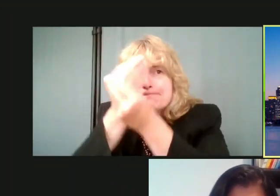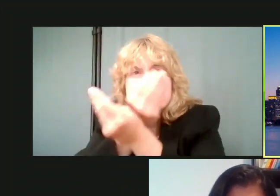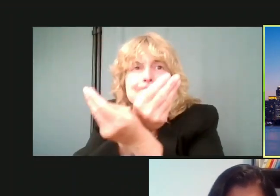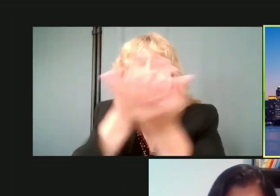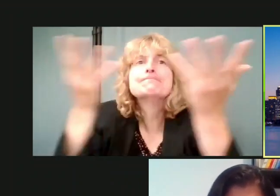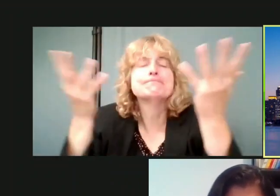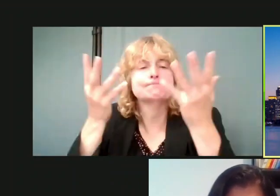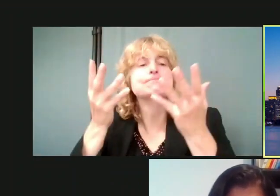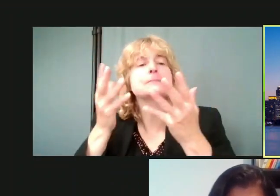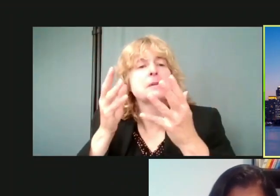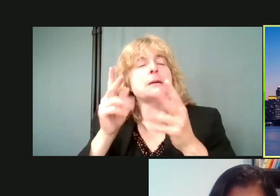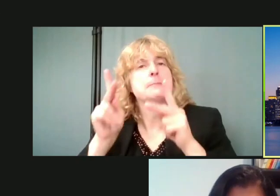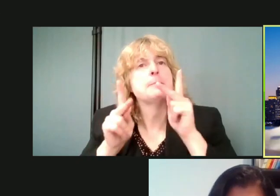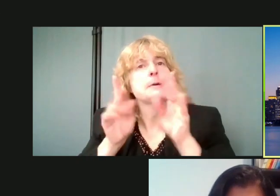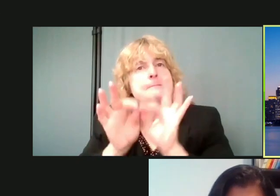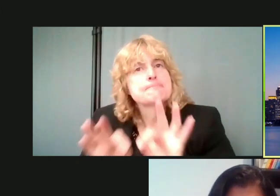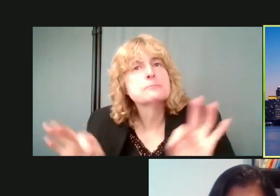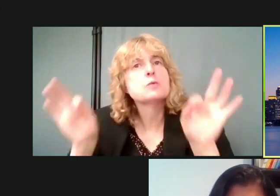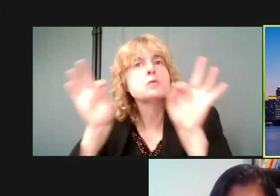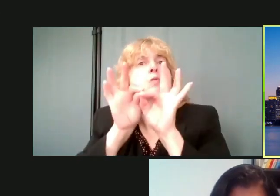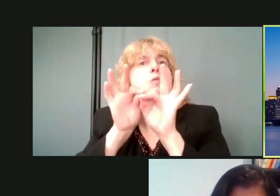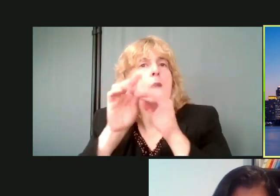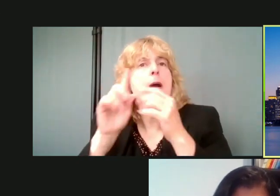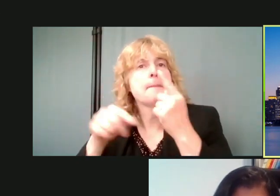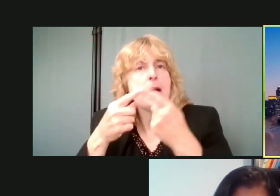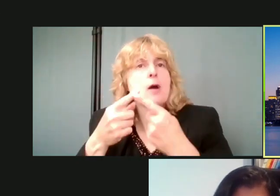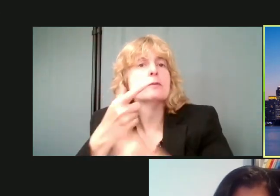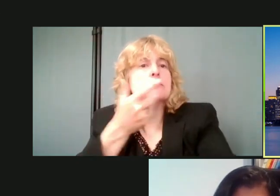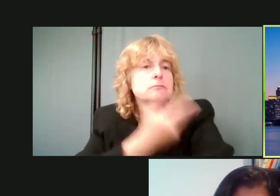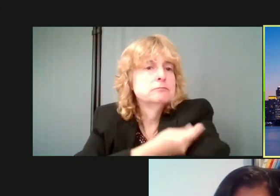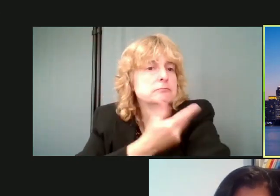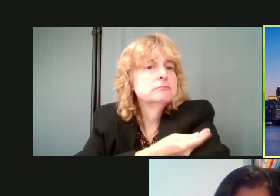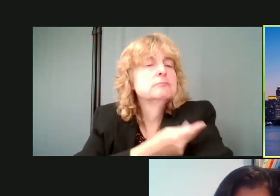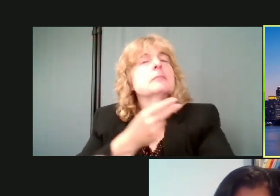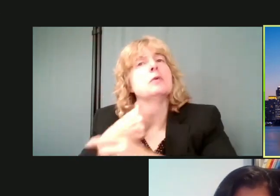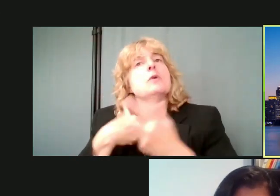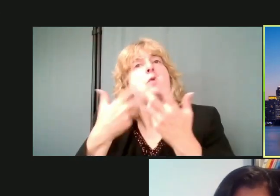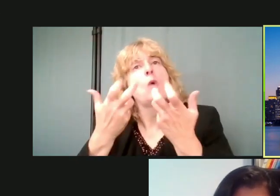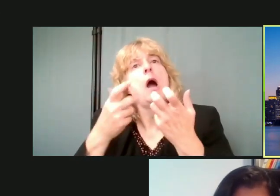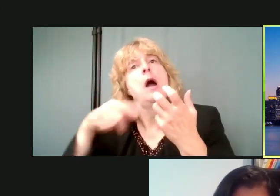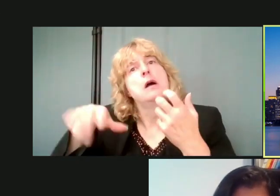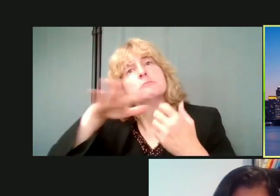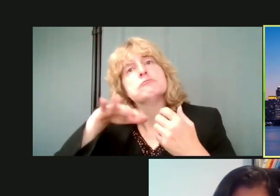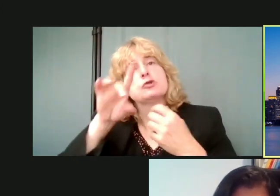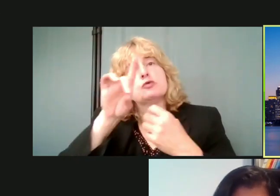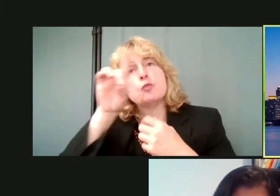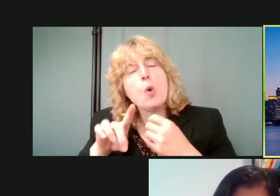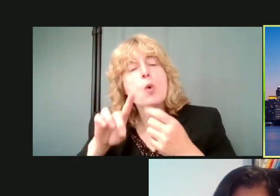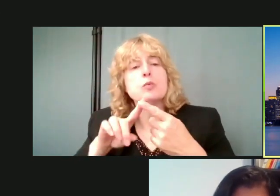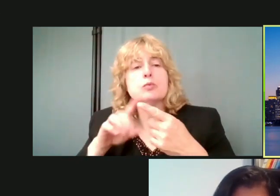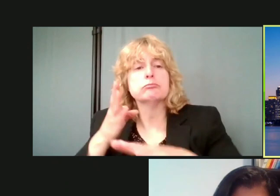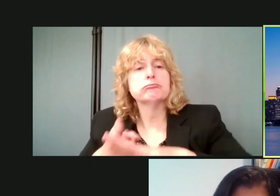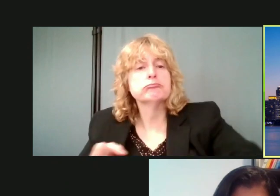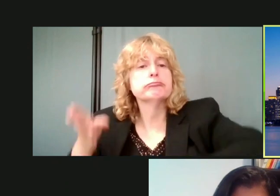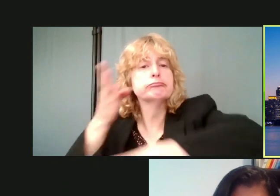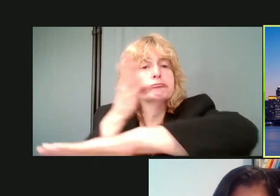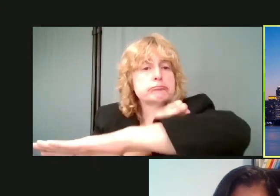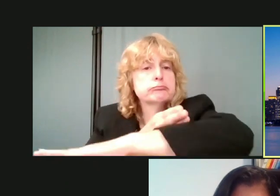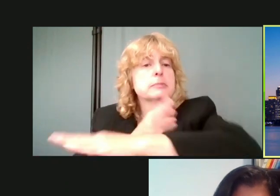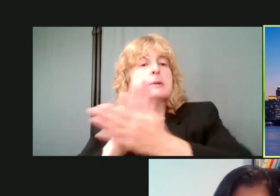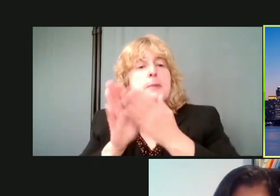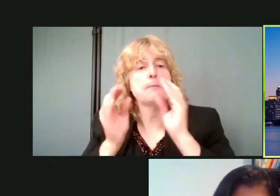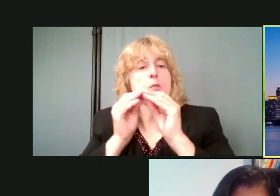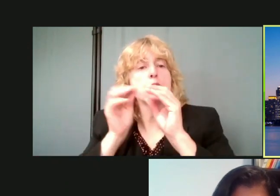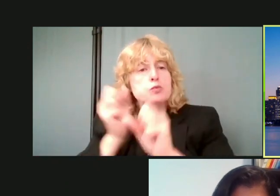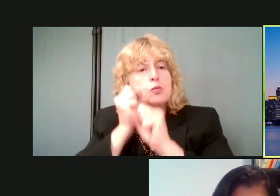we can so we can bring Detroit and make Detroit stronger. Um, the number for